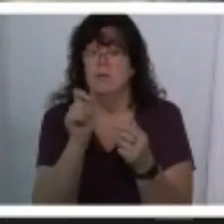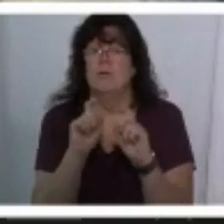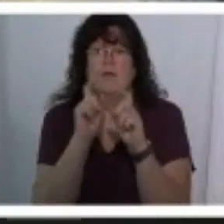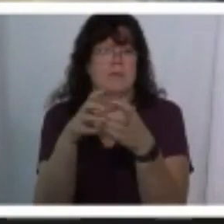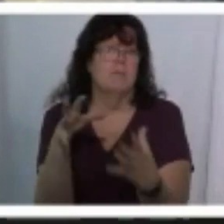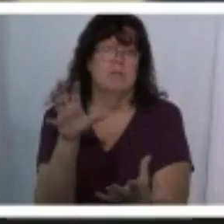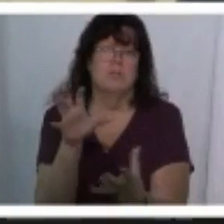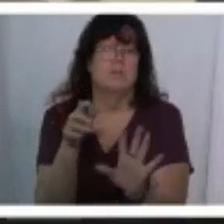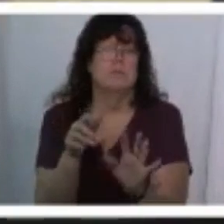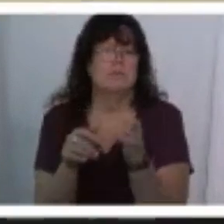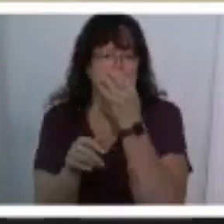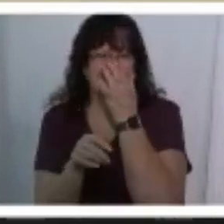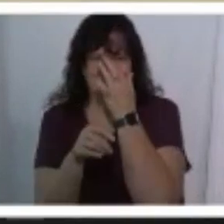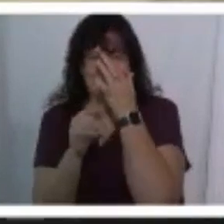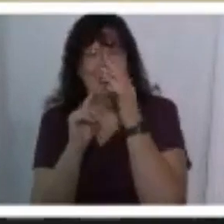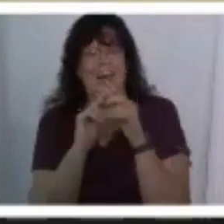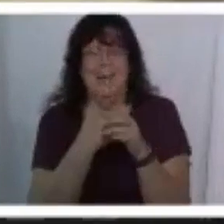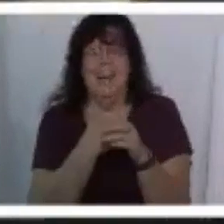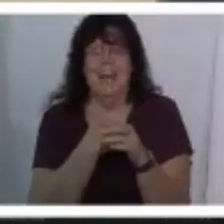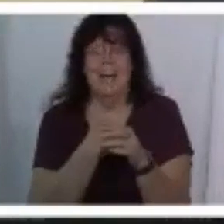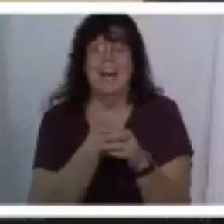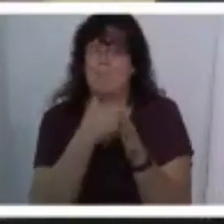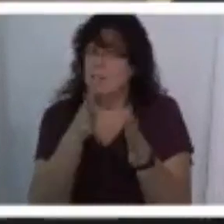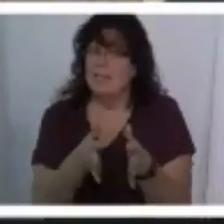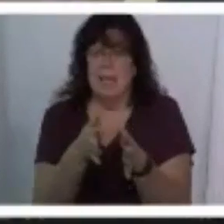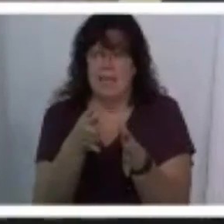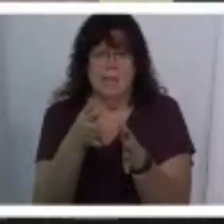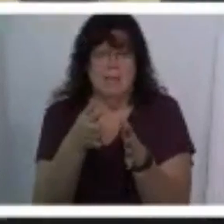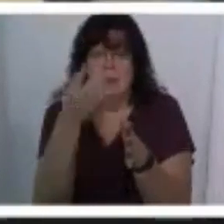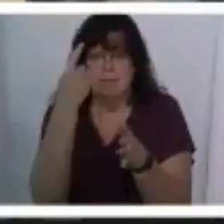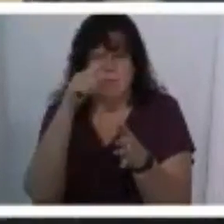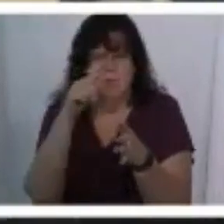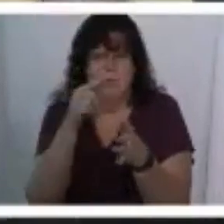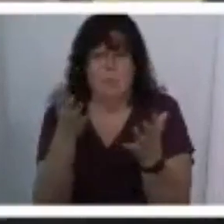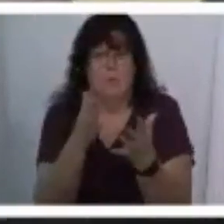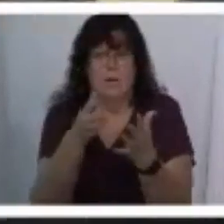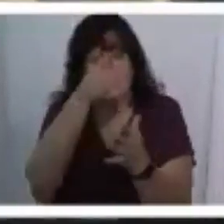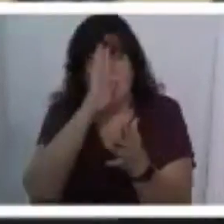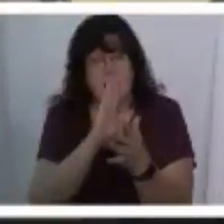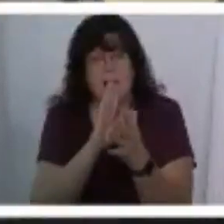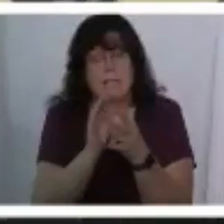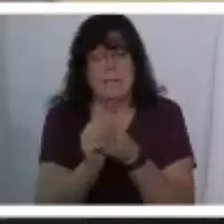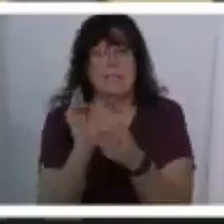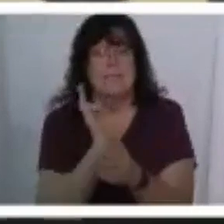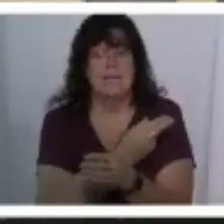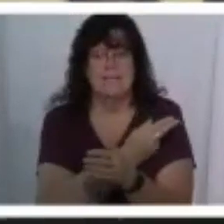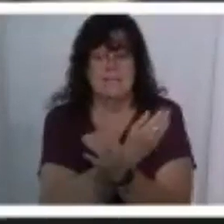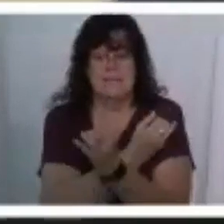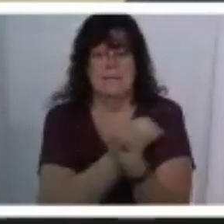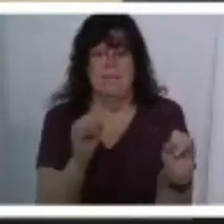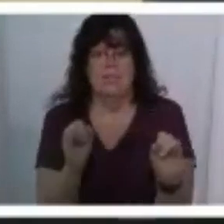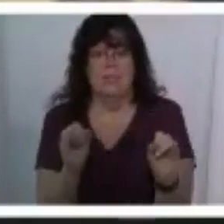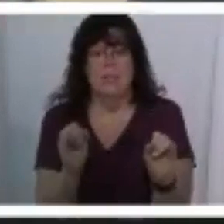give that much all right i literally and i'm going to leave that open to what however god leads us individually is